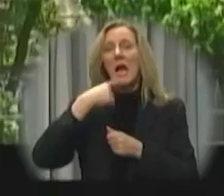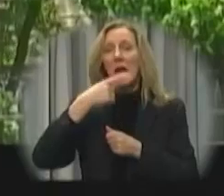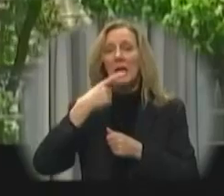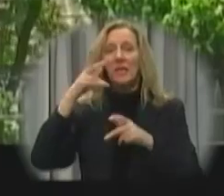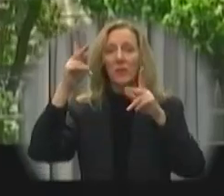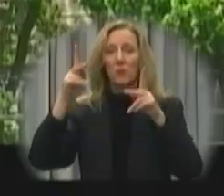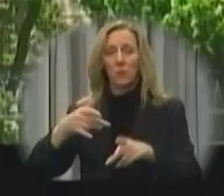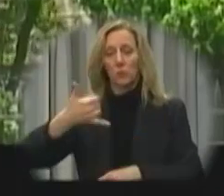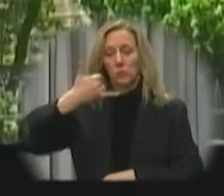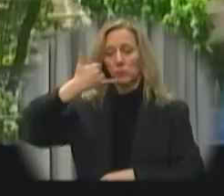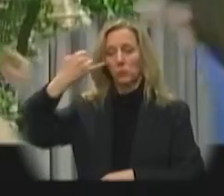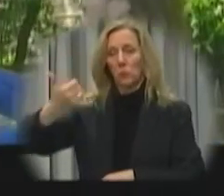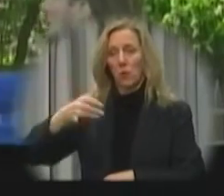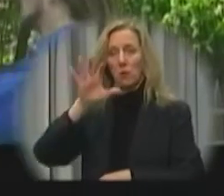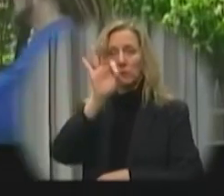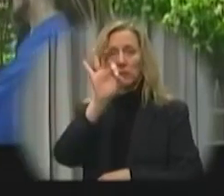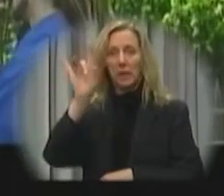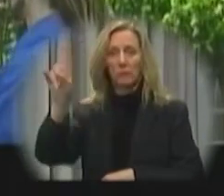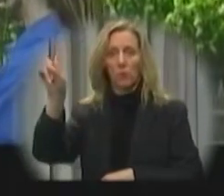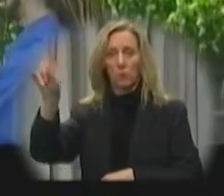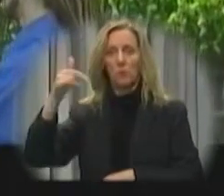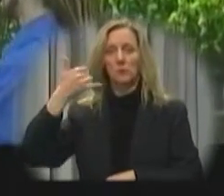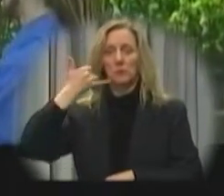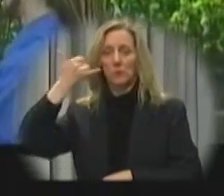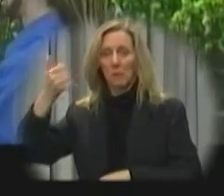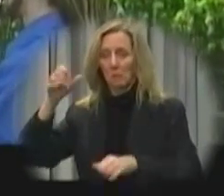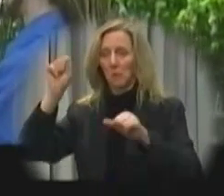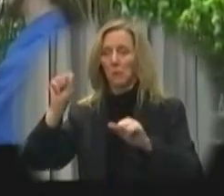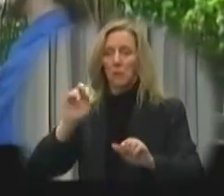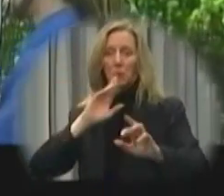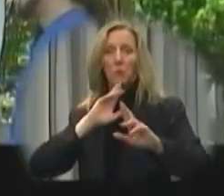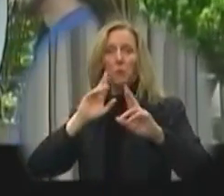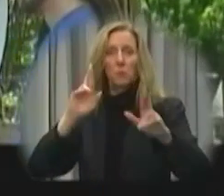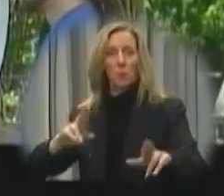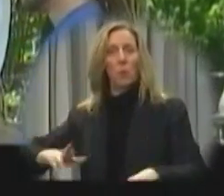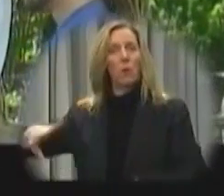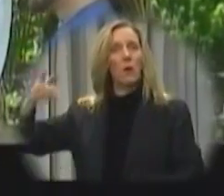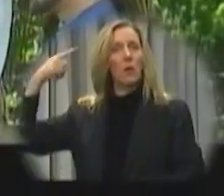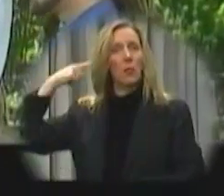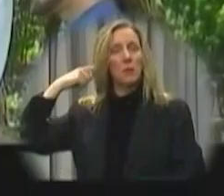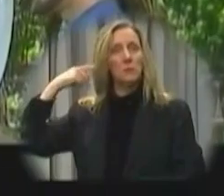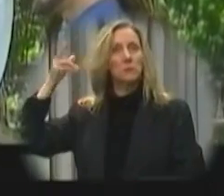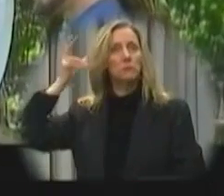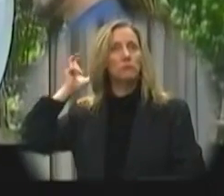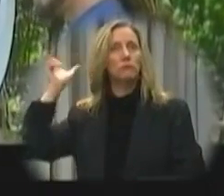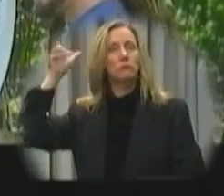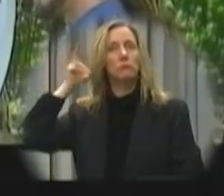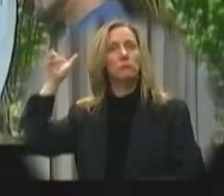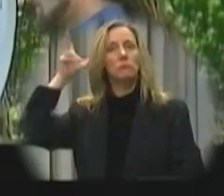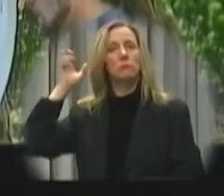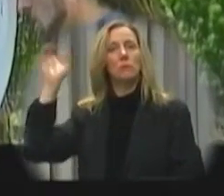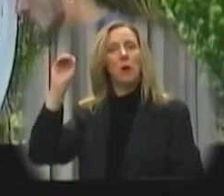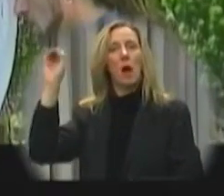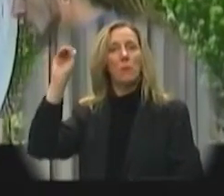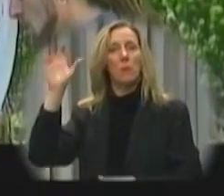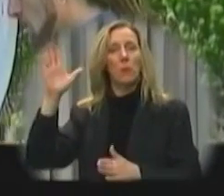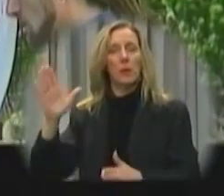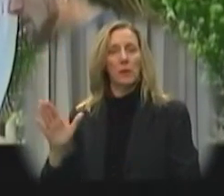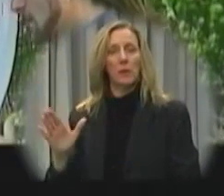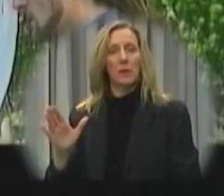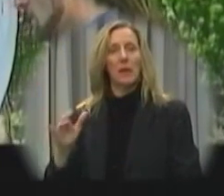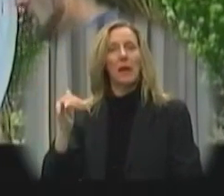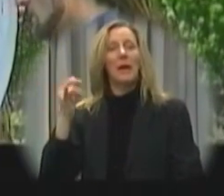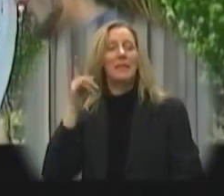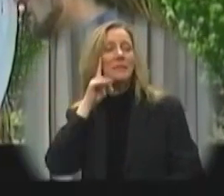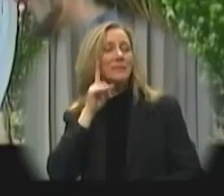A hearing person calling into 911 on a telephone would report the incident and listen to the instructions given by the operator.